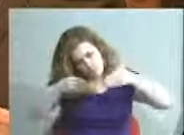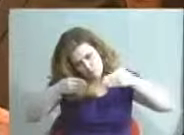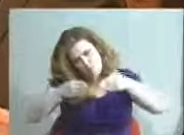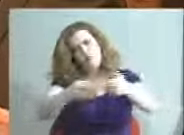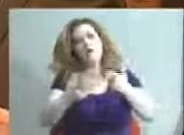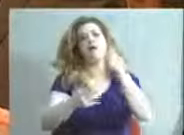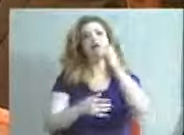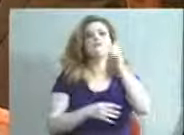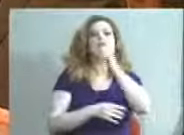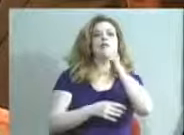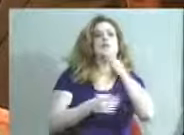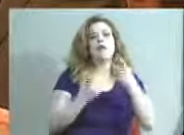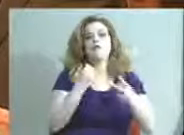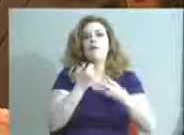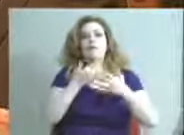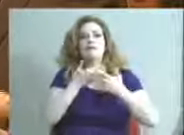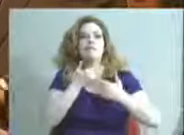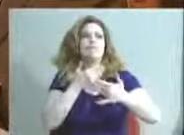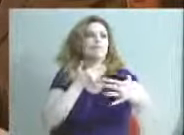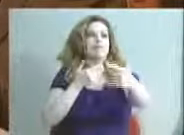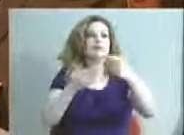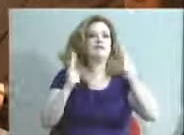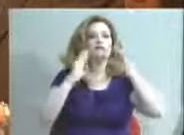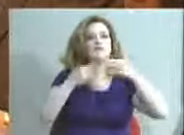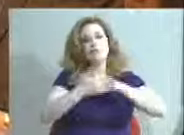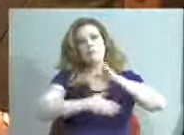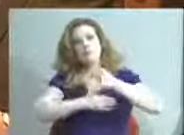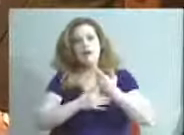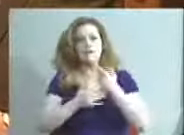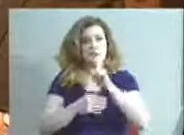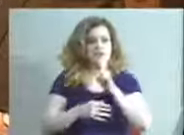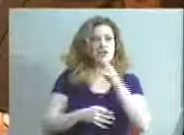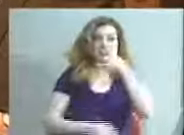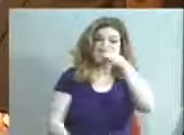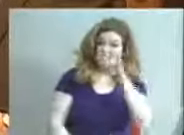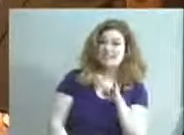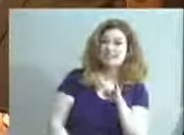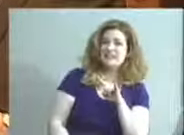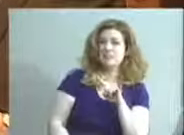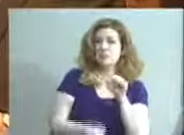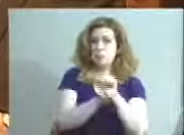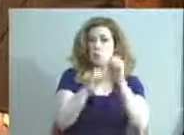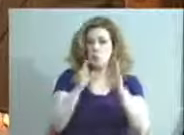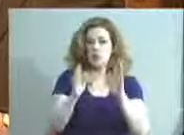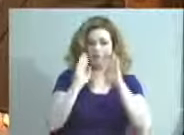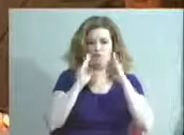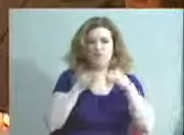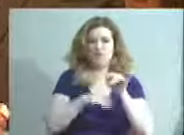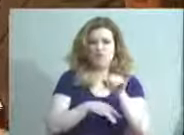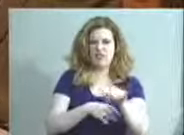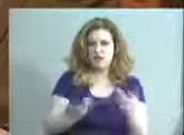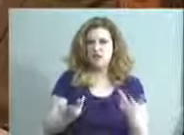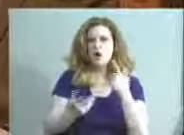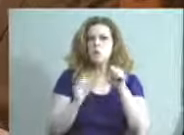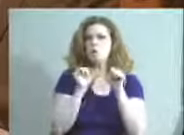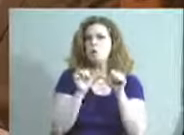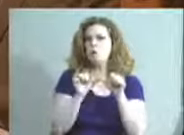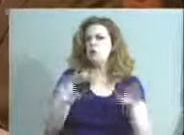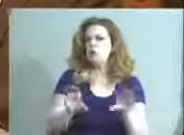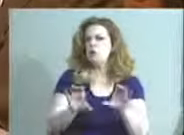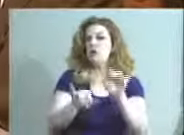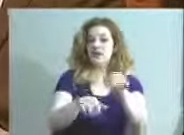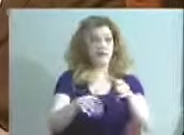sacred cows if they're out there and focus on making sure the kids and our workers are the focus of this. So we'll keep at it.